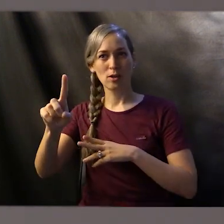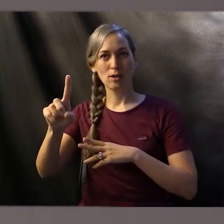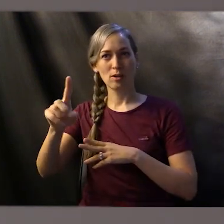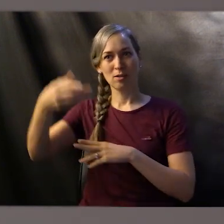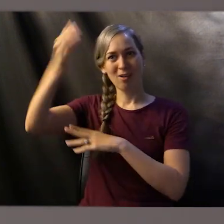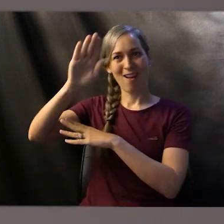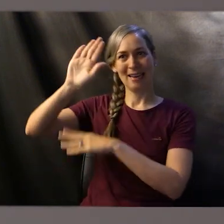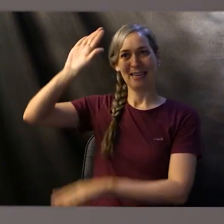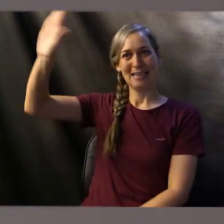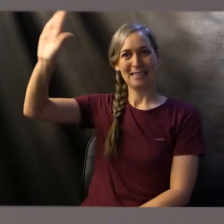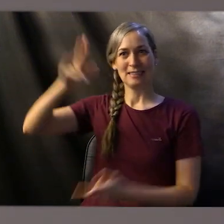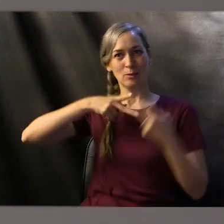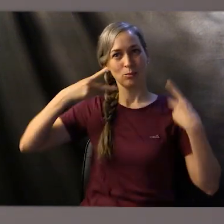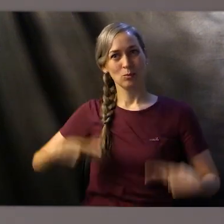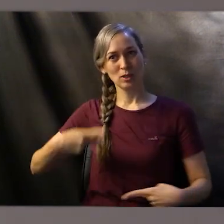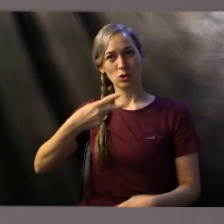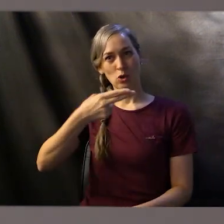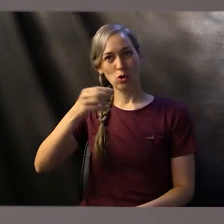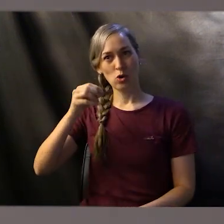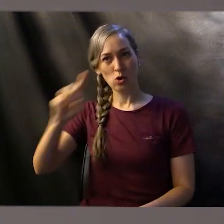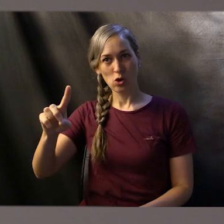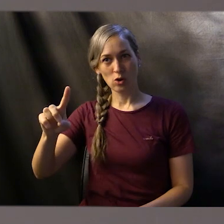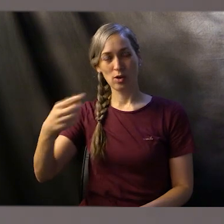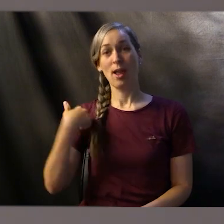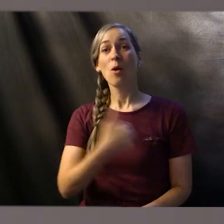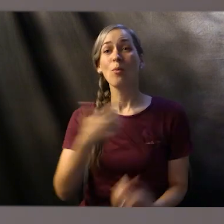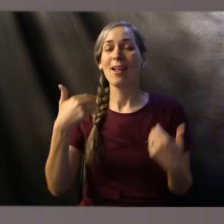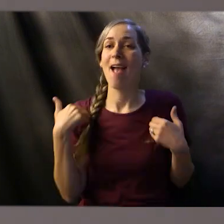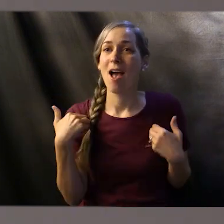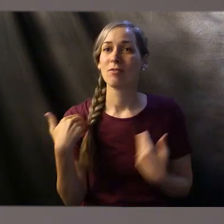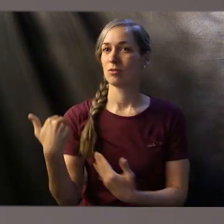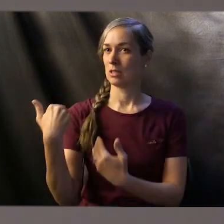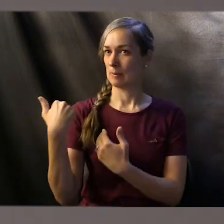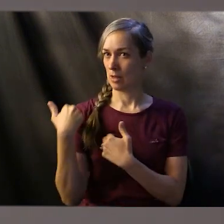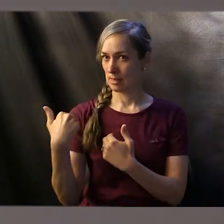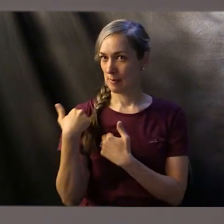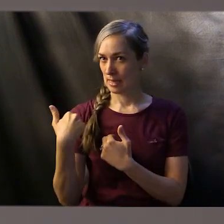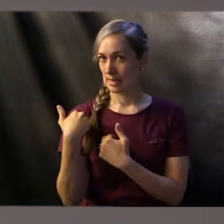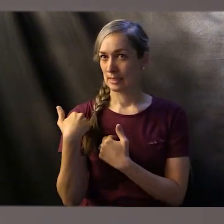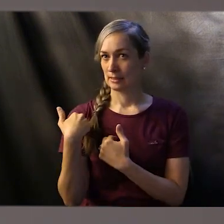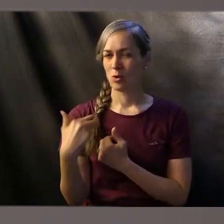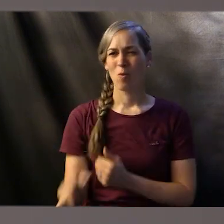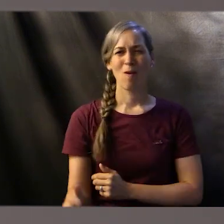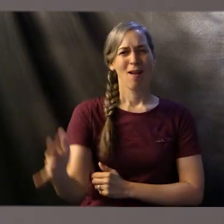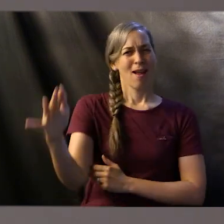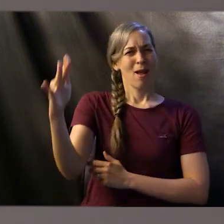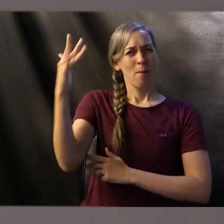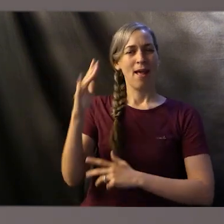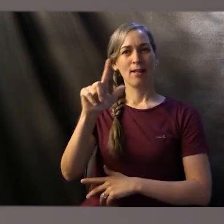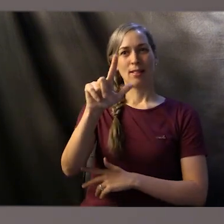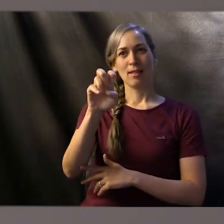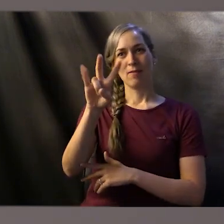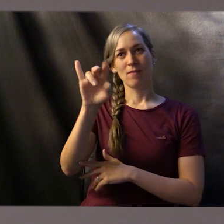has responsibilities. So what I want to do is I want to go back and I want to look at the Levites, who are God's original priesthood.